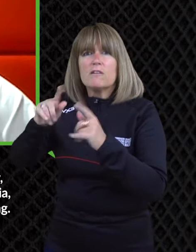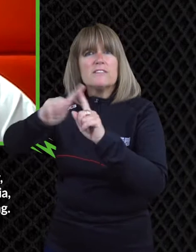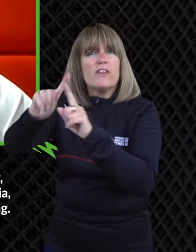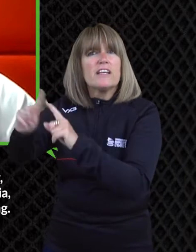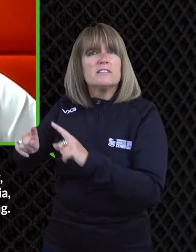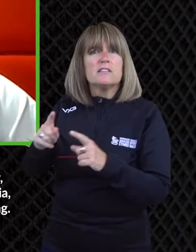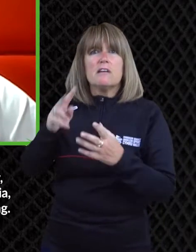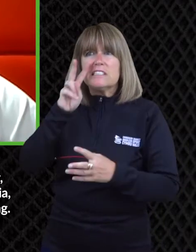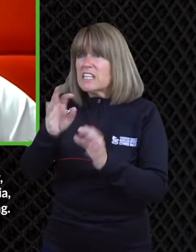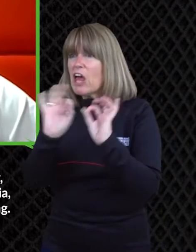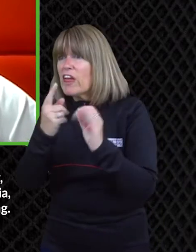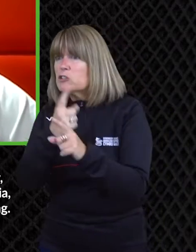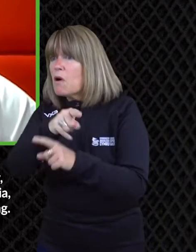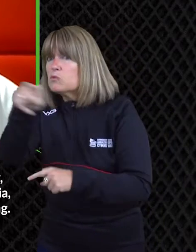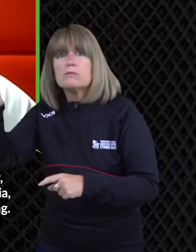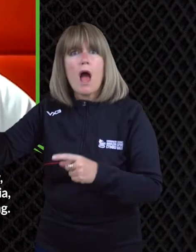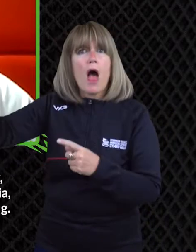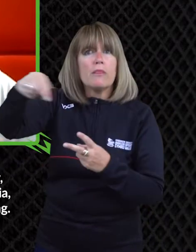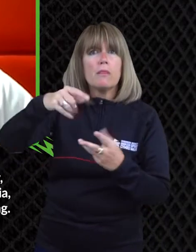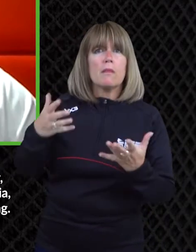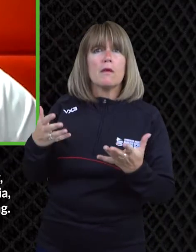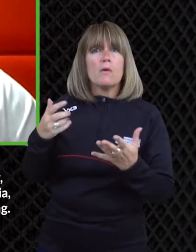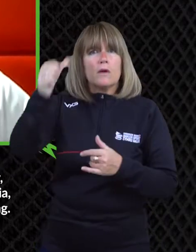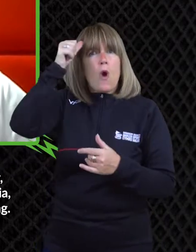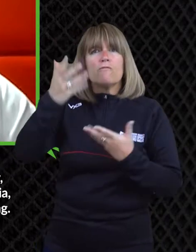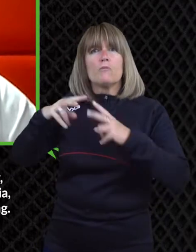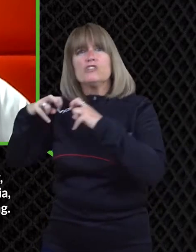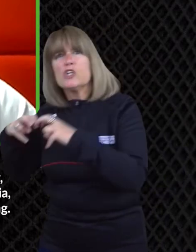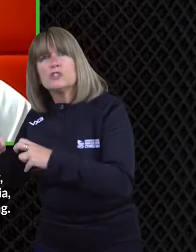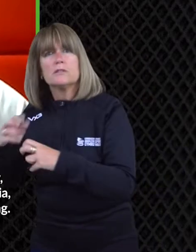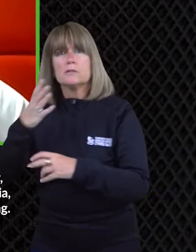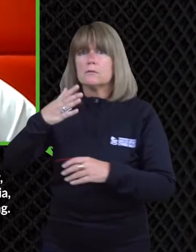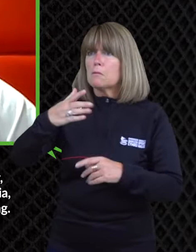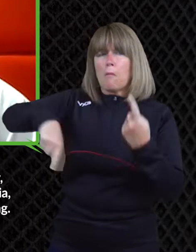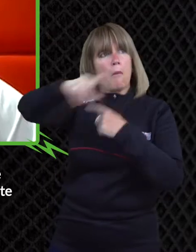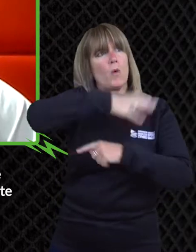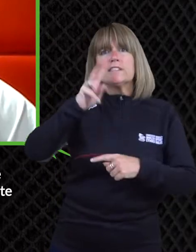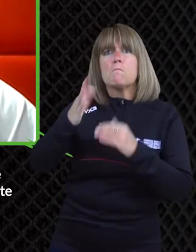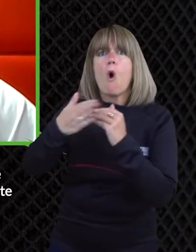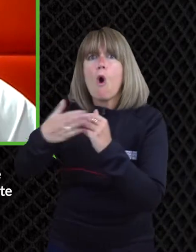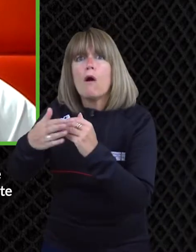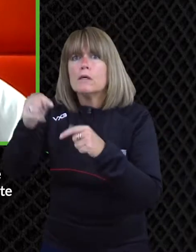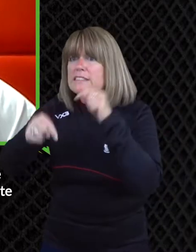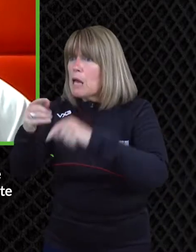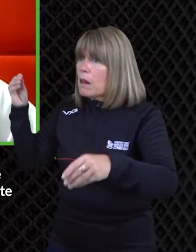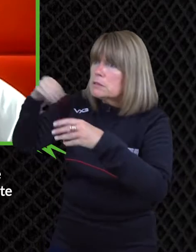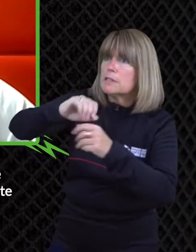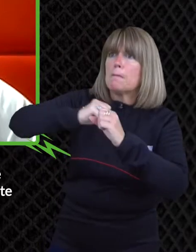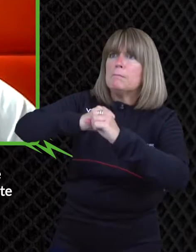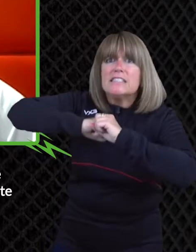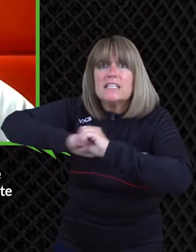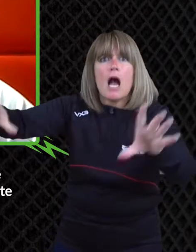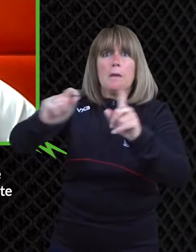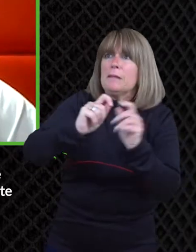or belarusian uh athletes i think can compete at the time of the recording um i i i've hardly seen